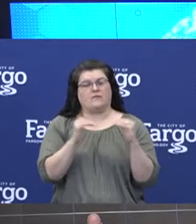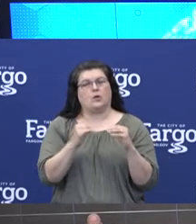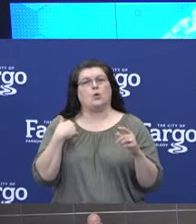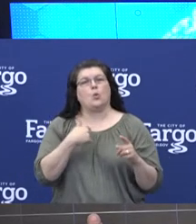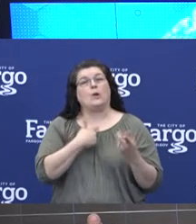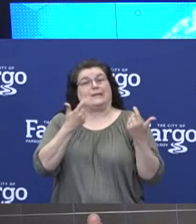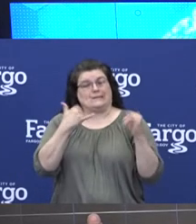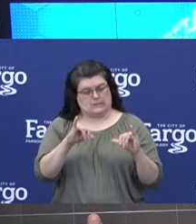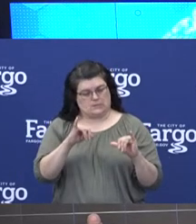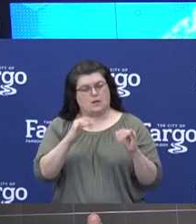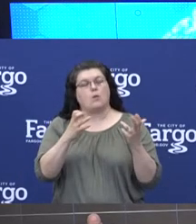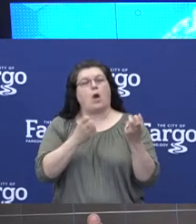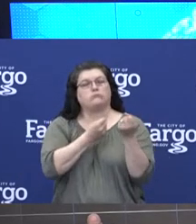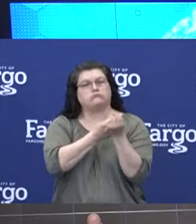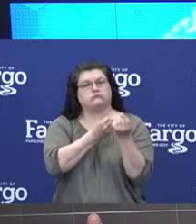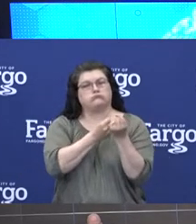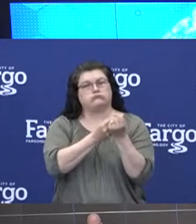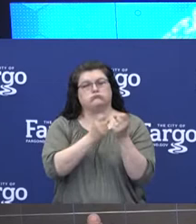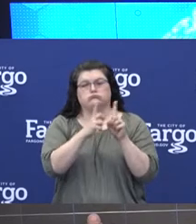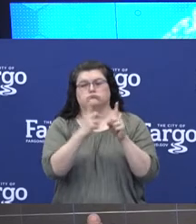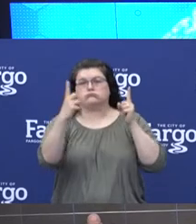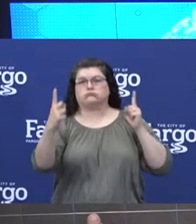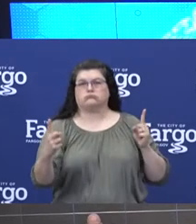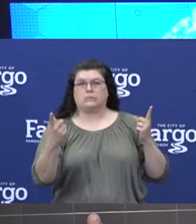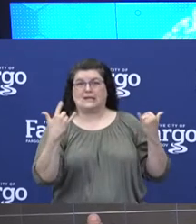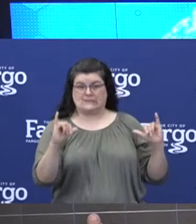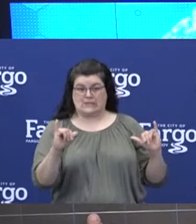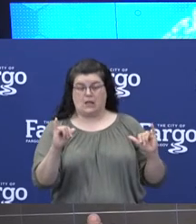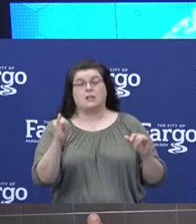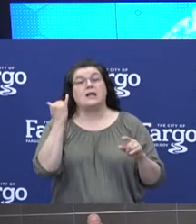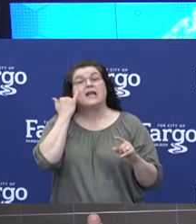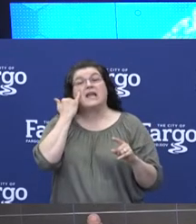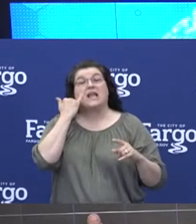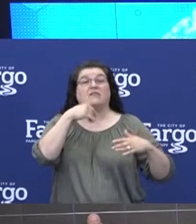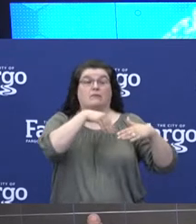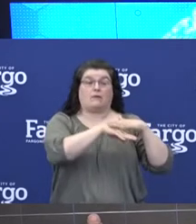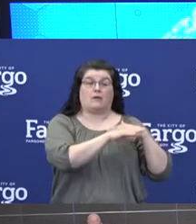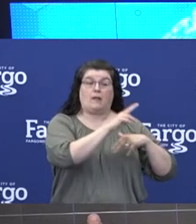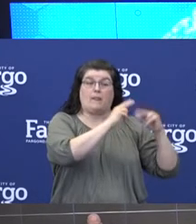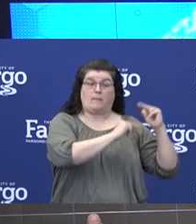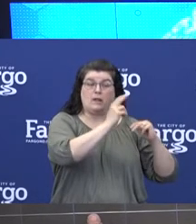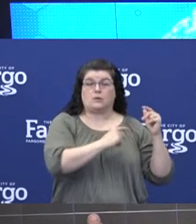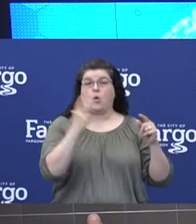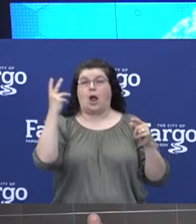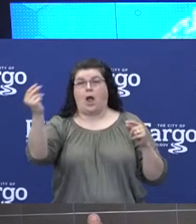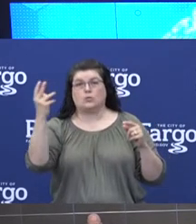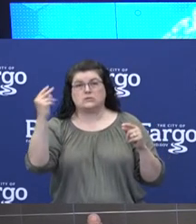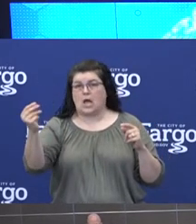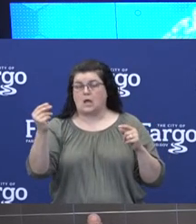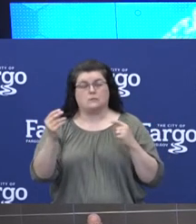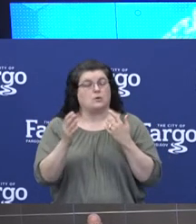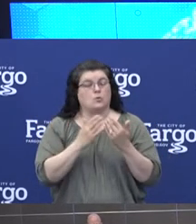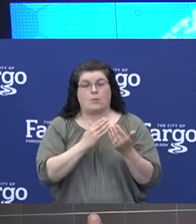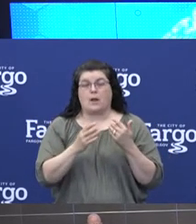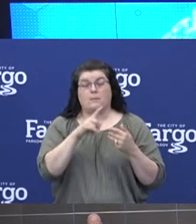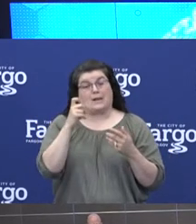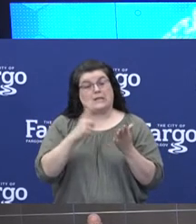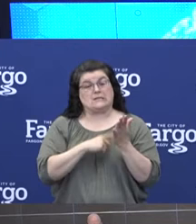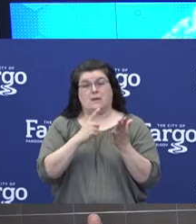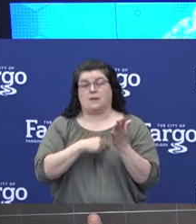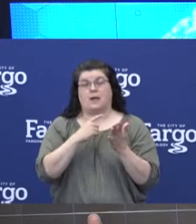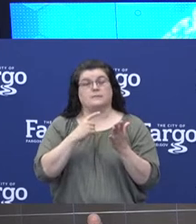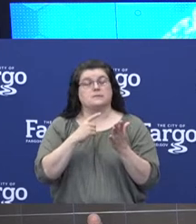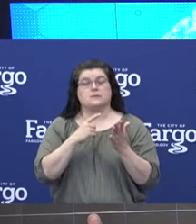promote the practice of social distance, both indoor and outdoor venues where social distancing cannot be